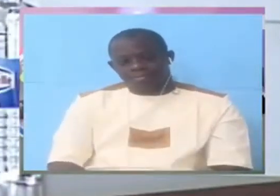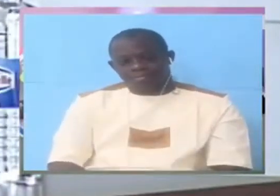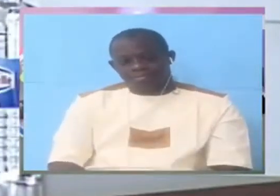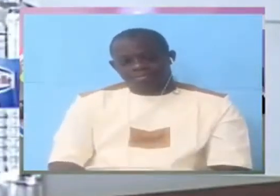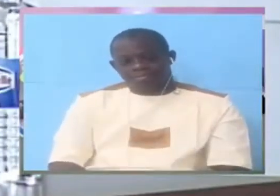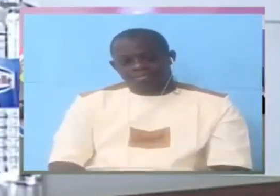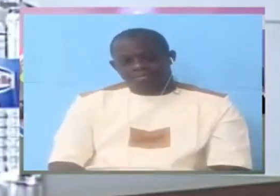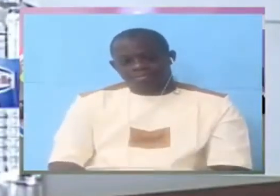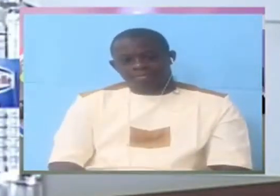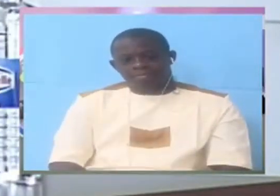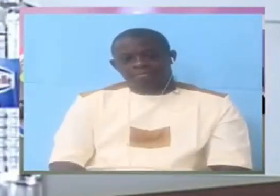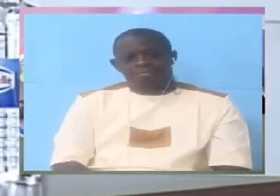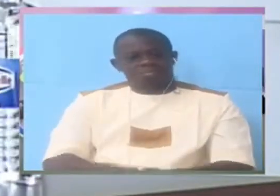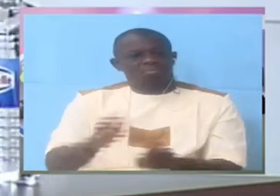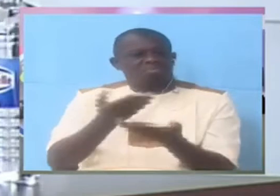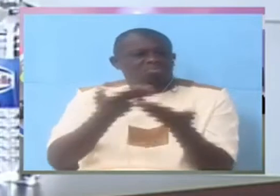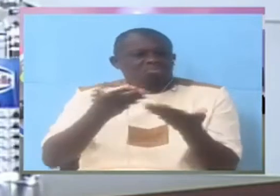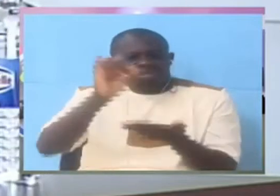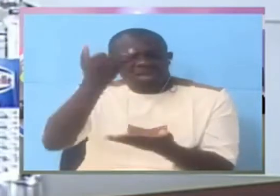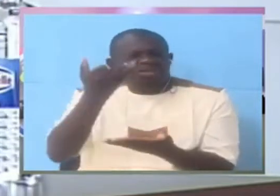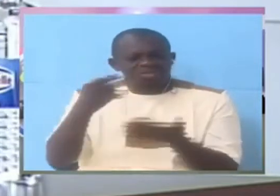That's the essence of investigating.